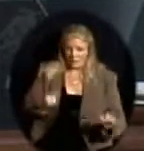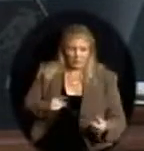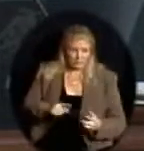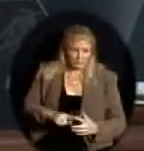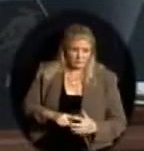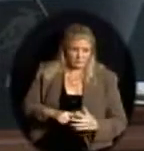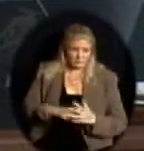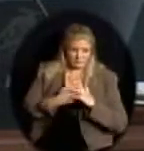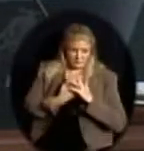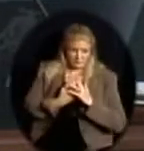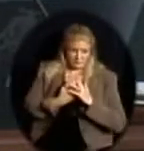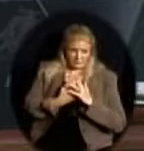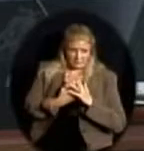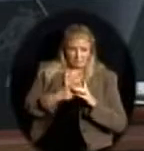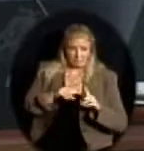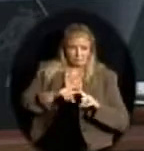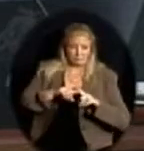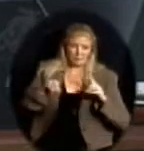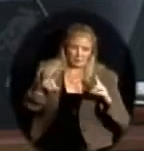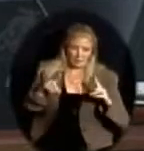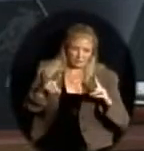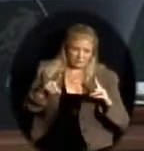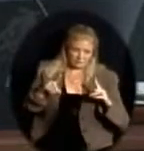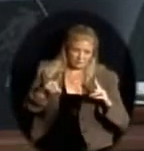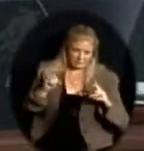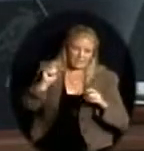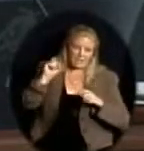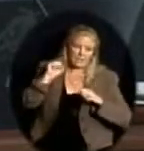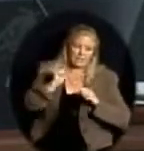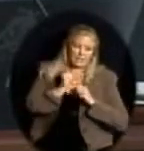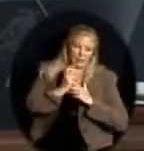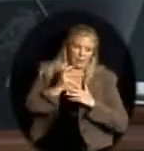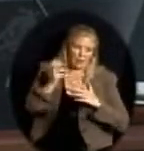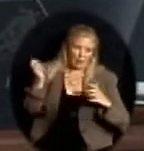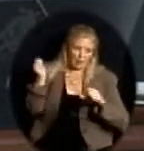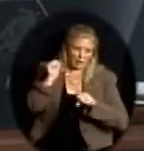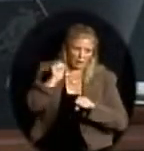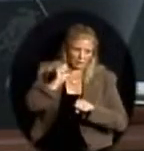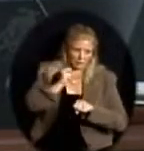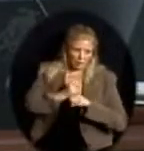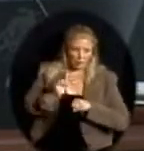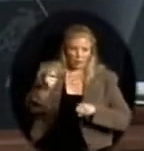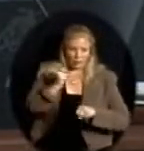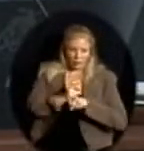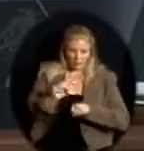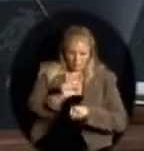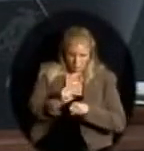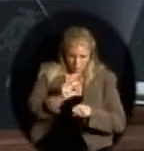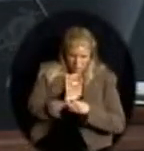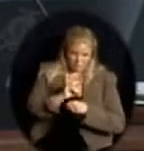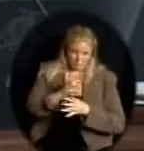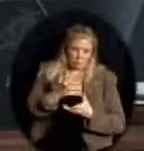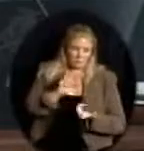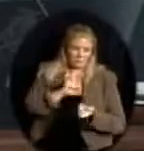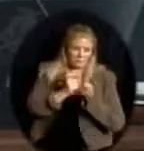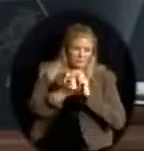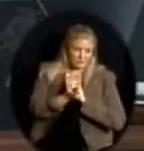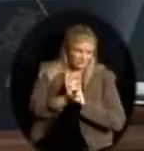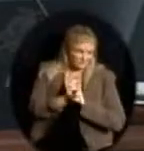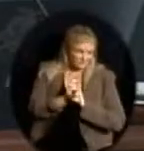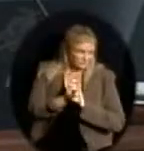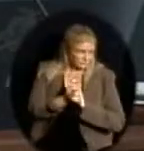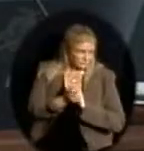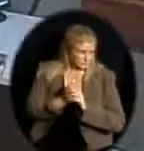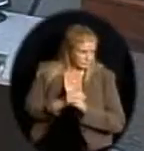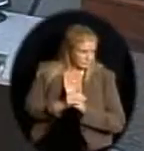takes a lot to change what has happened at this point, so we just cannot, for the sake of our kids, give up very easily on this. I think we have been